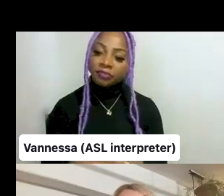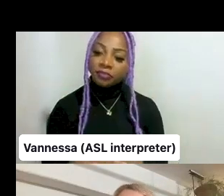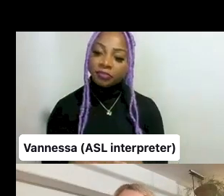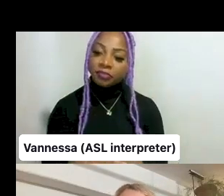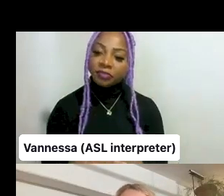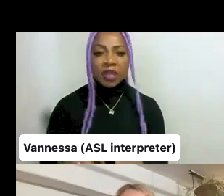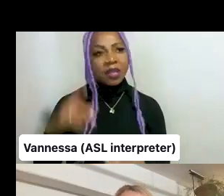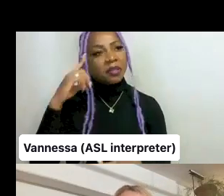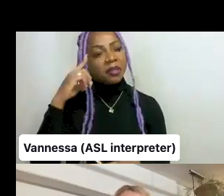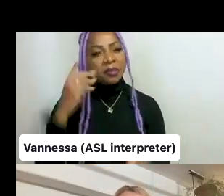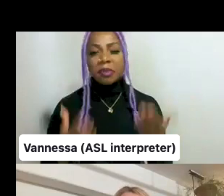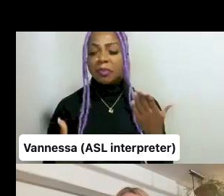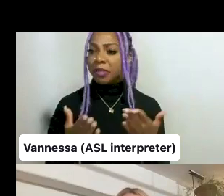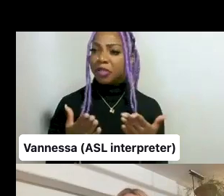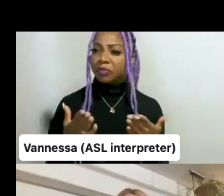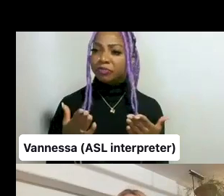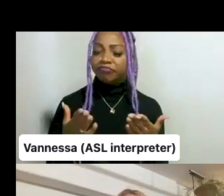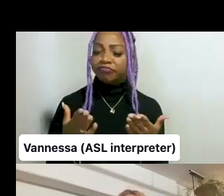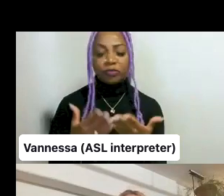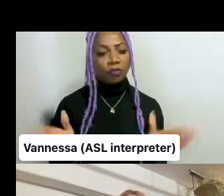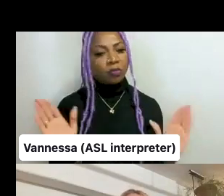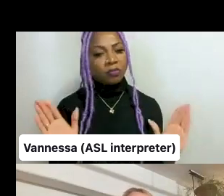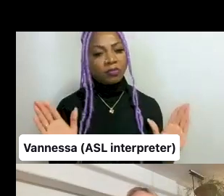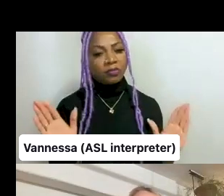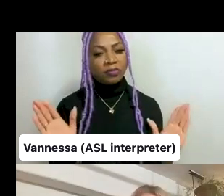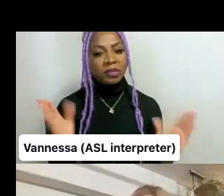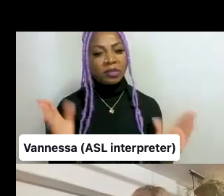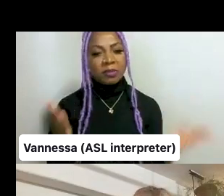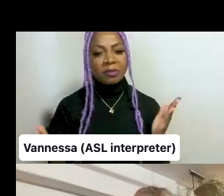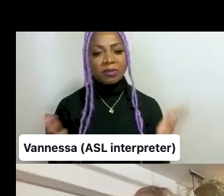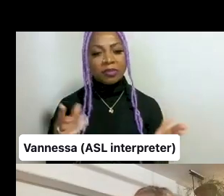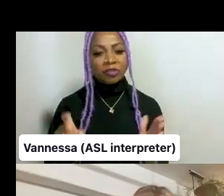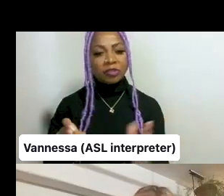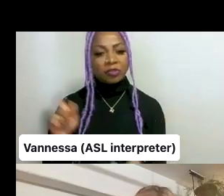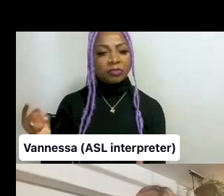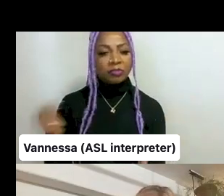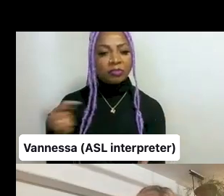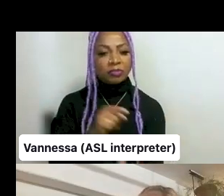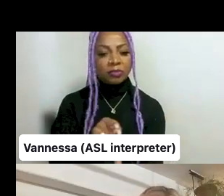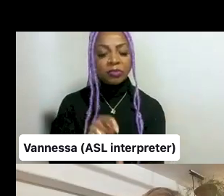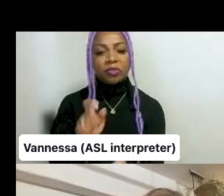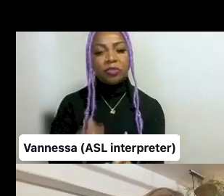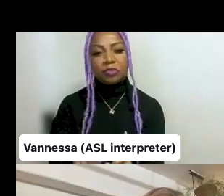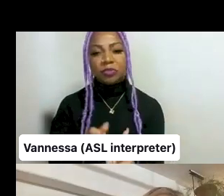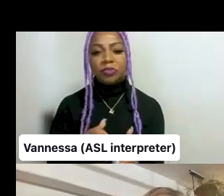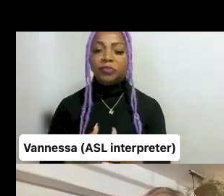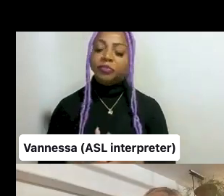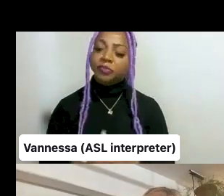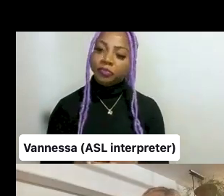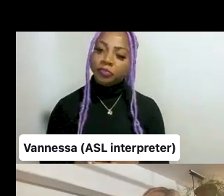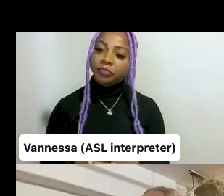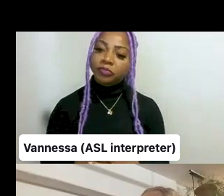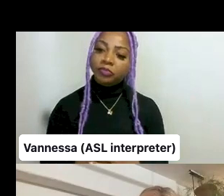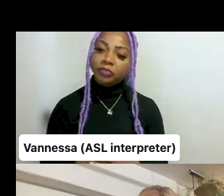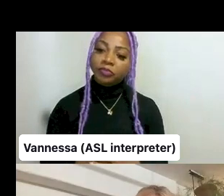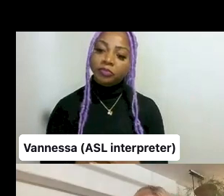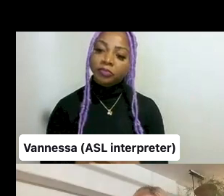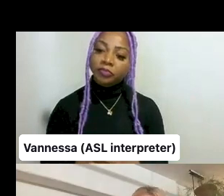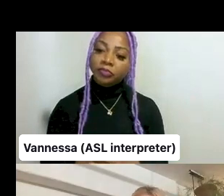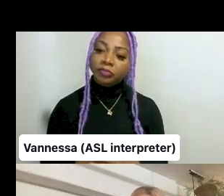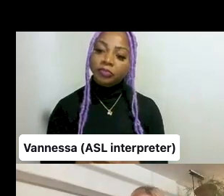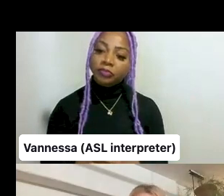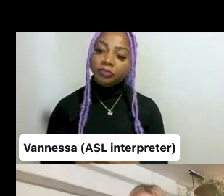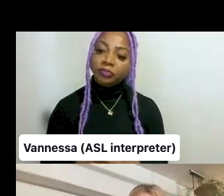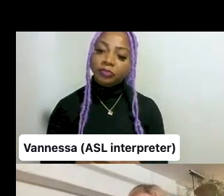broad. Uh, will that, will that, uh, lead to a sort of coherent book? So we saw, uh, we thought, well, for some additional